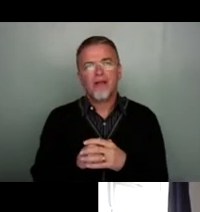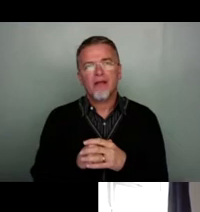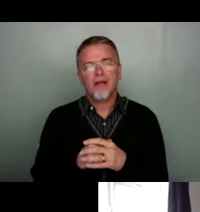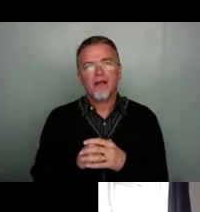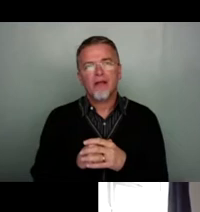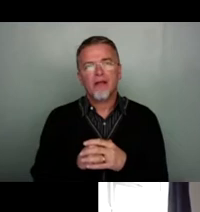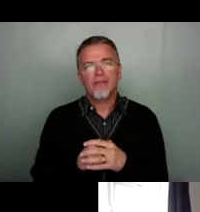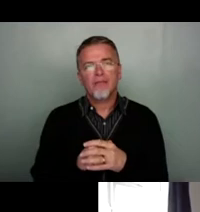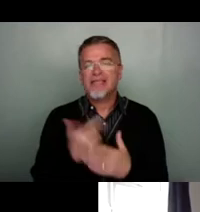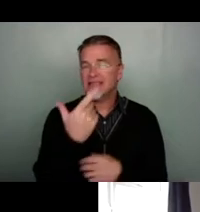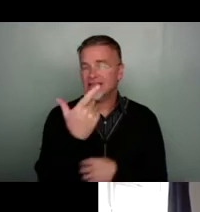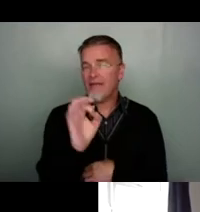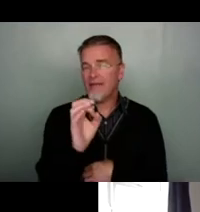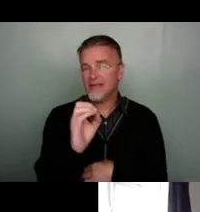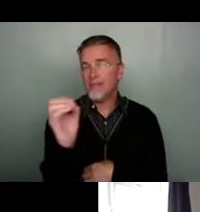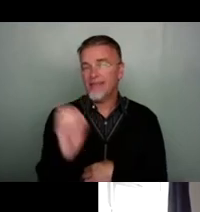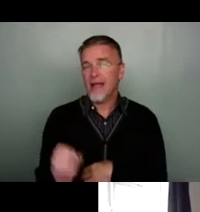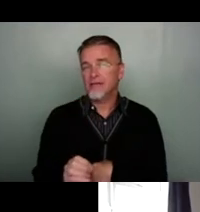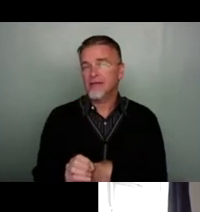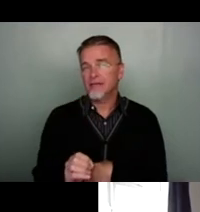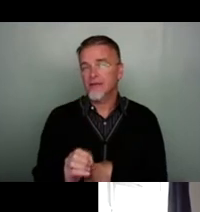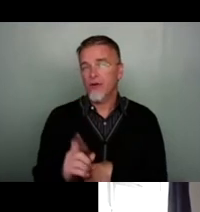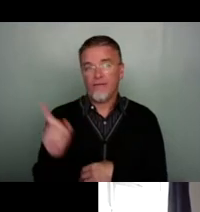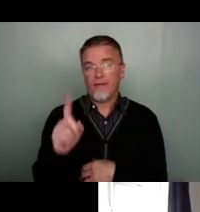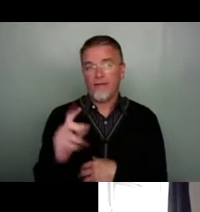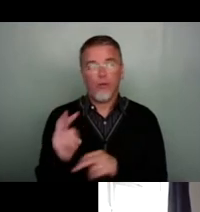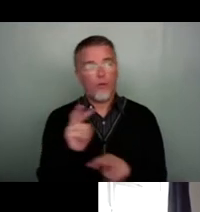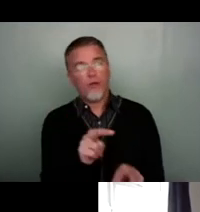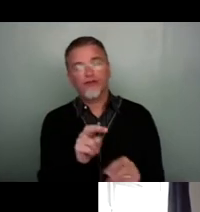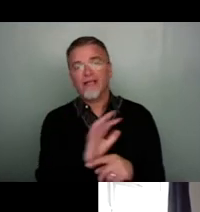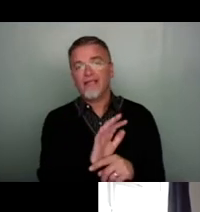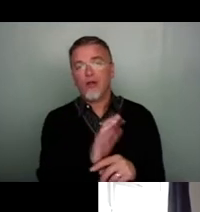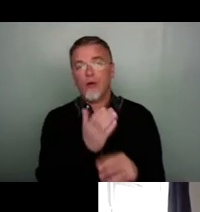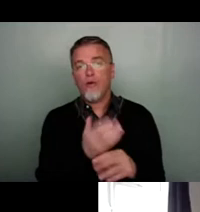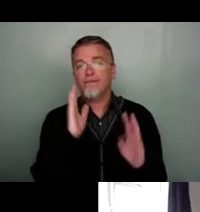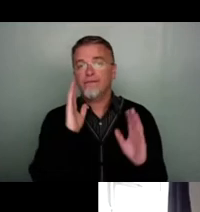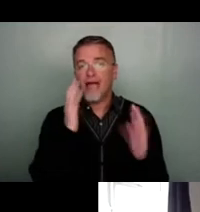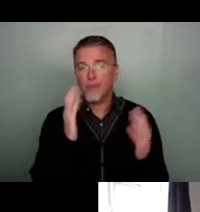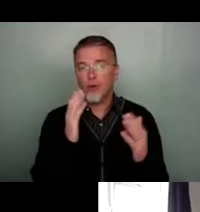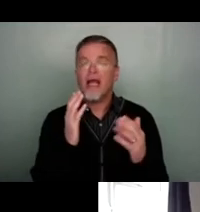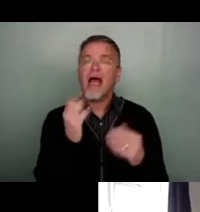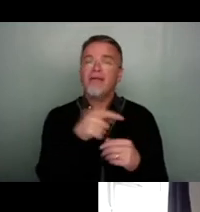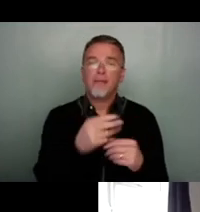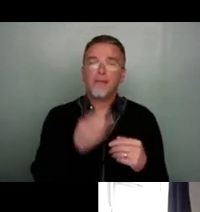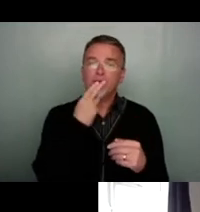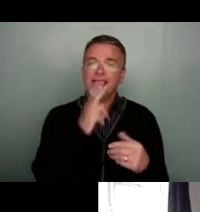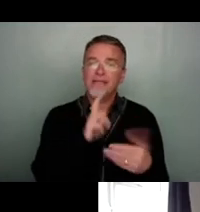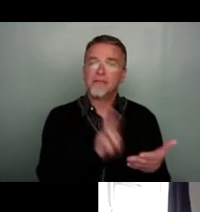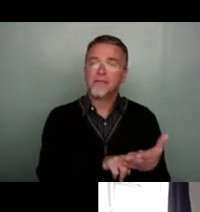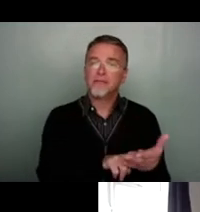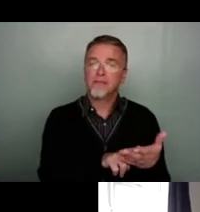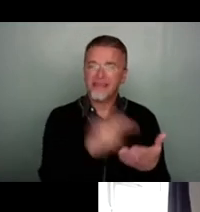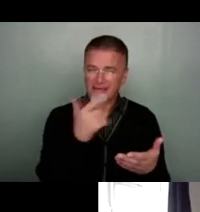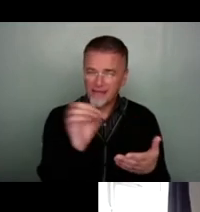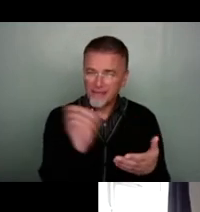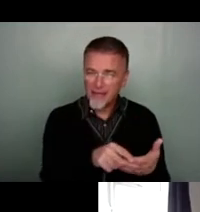70% of people watching videos on Facebook have it muted. So actually, you know,